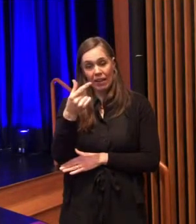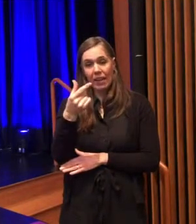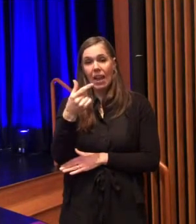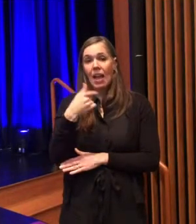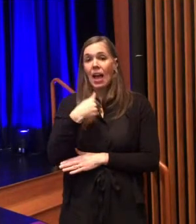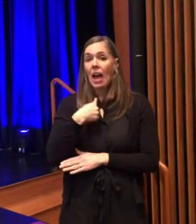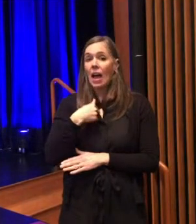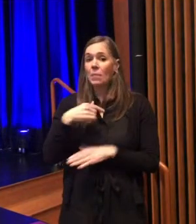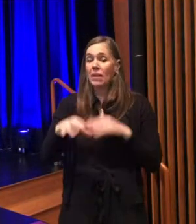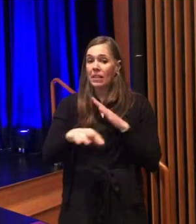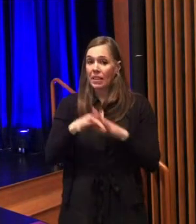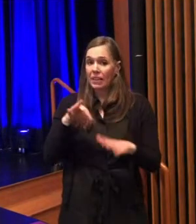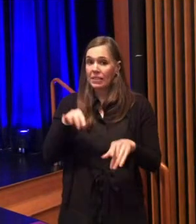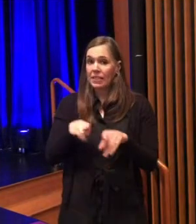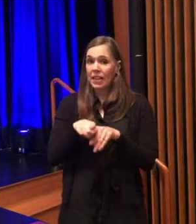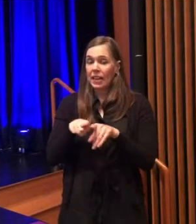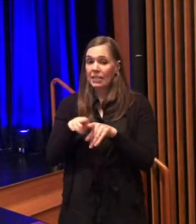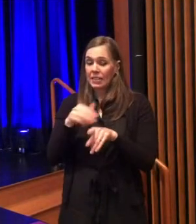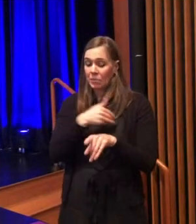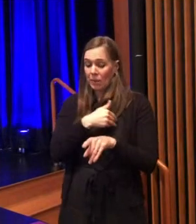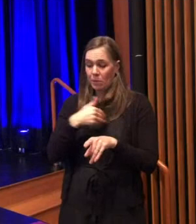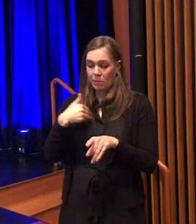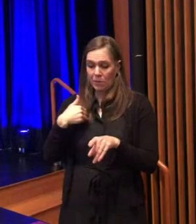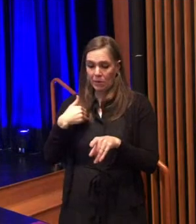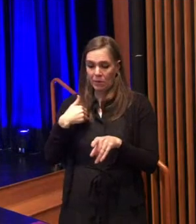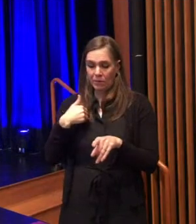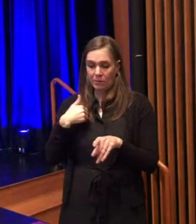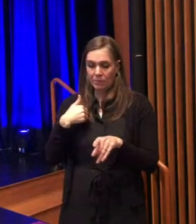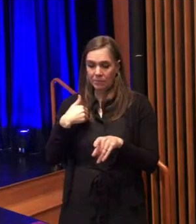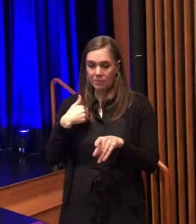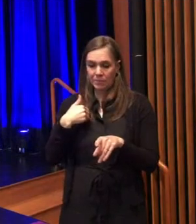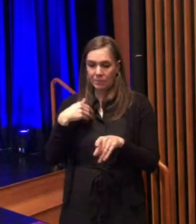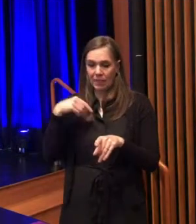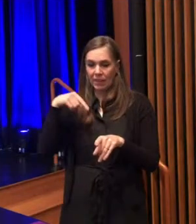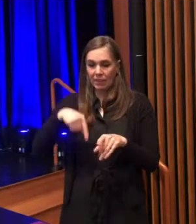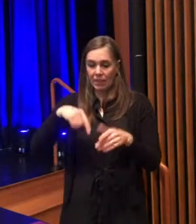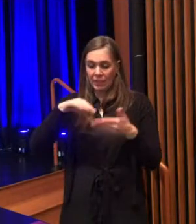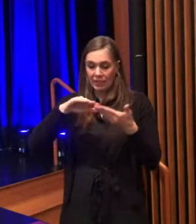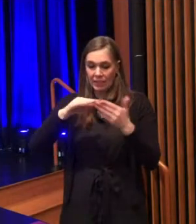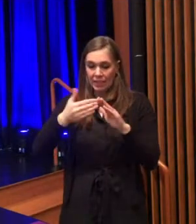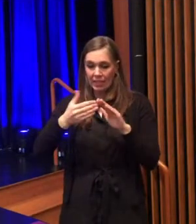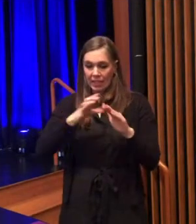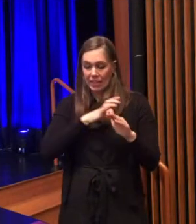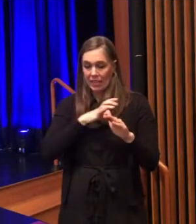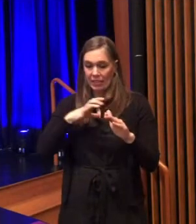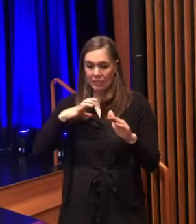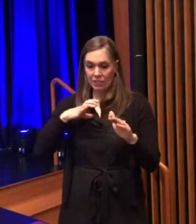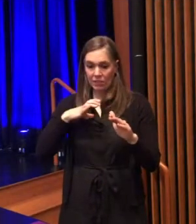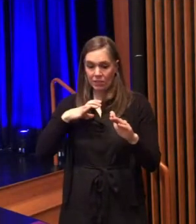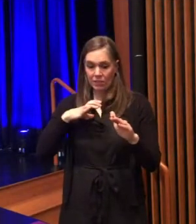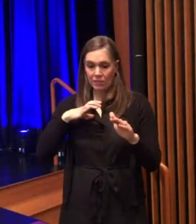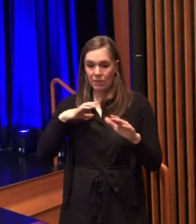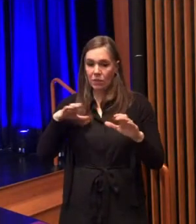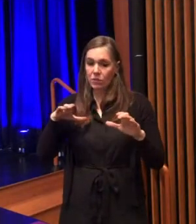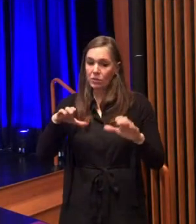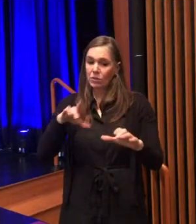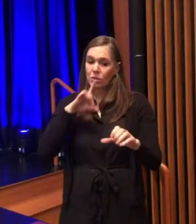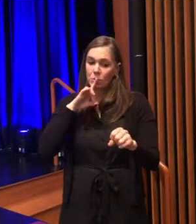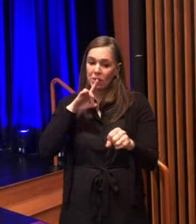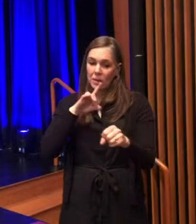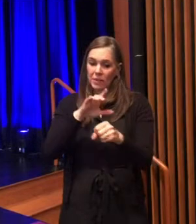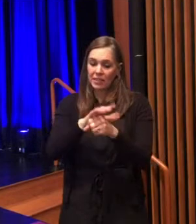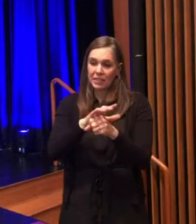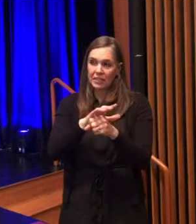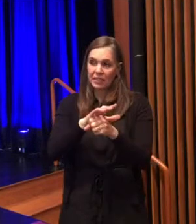as a member being duly elected as a member of the city council of the city council council do solemnly